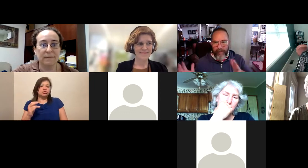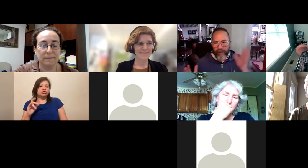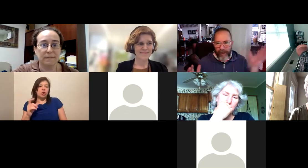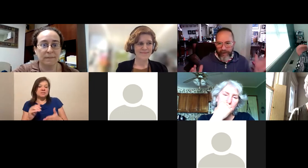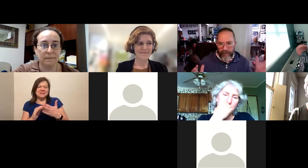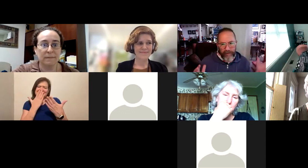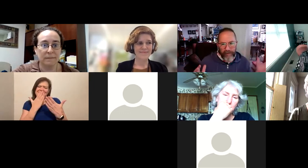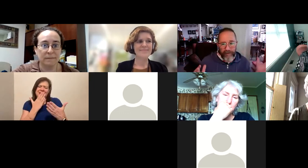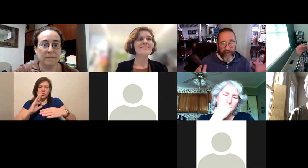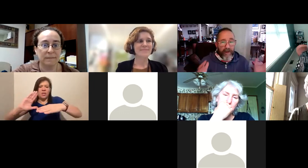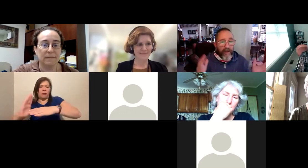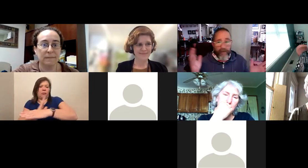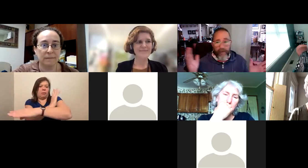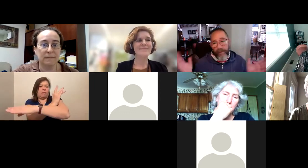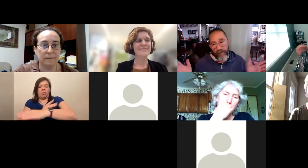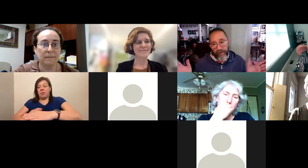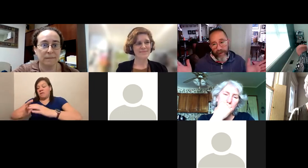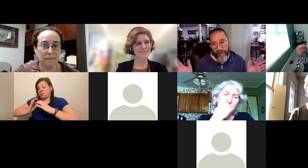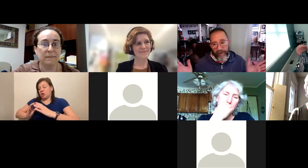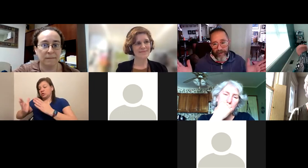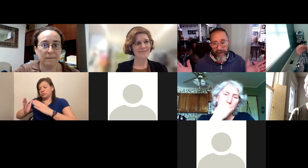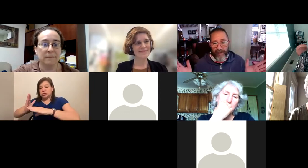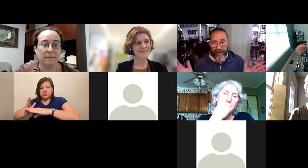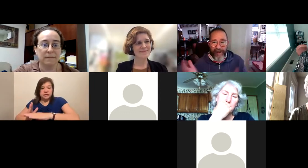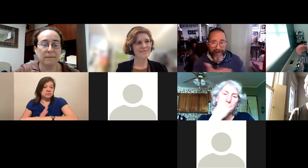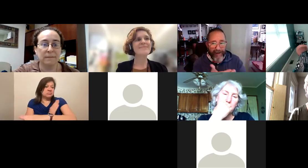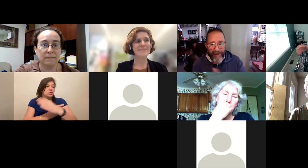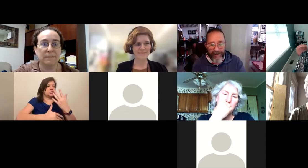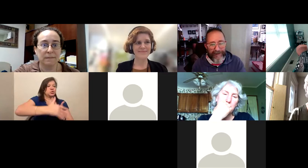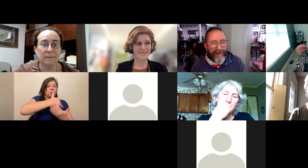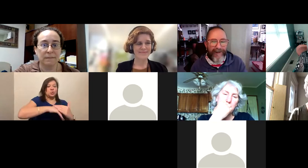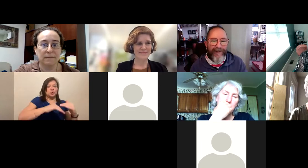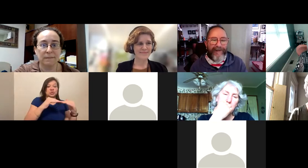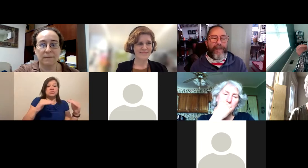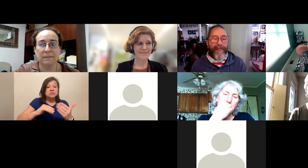spectrum from customer service to social justice. And Tina.